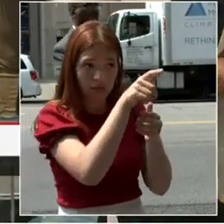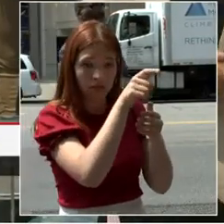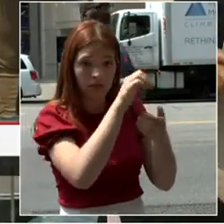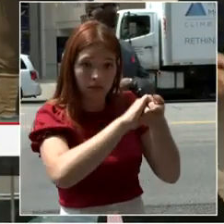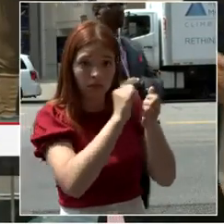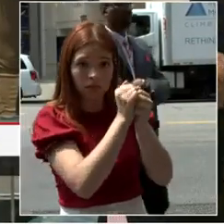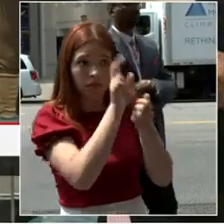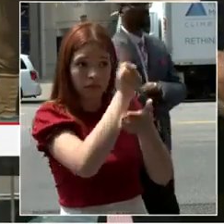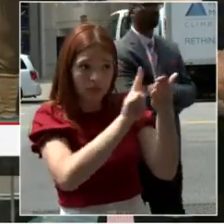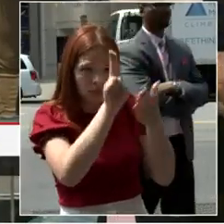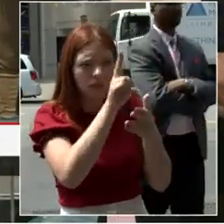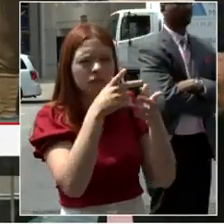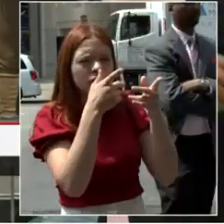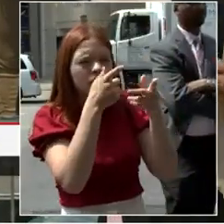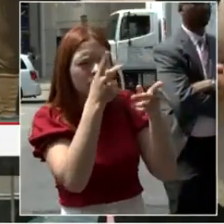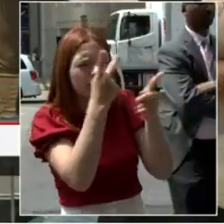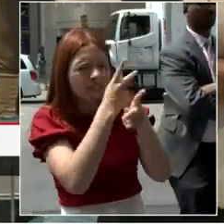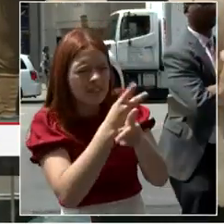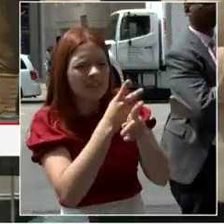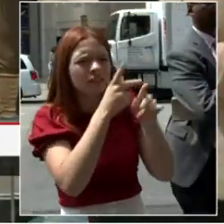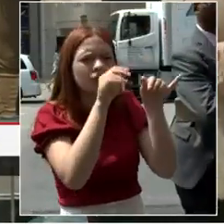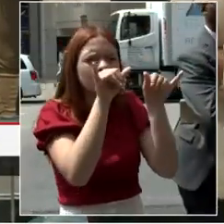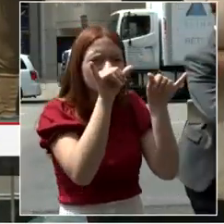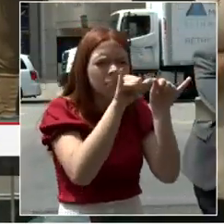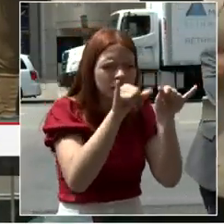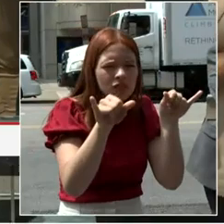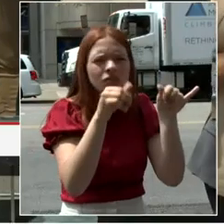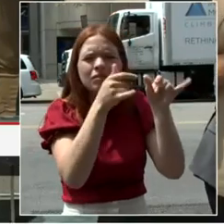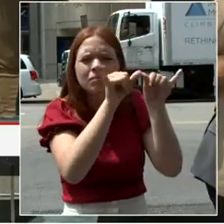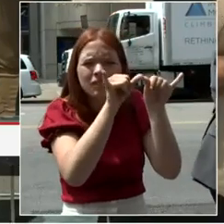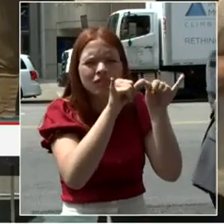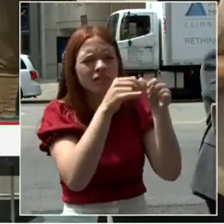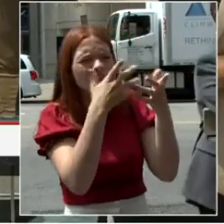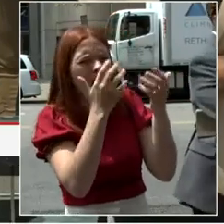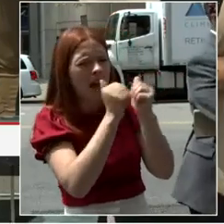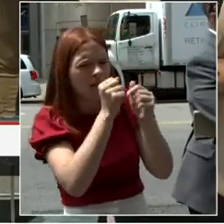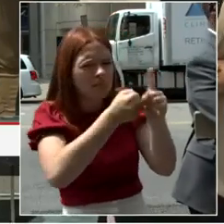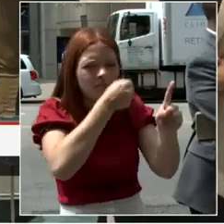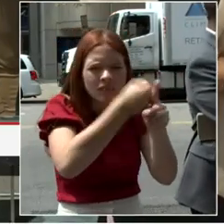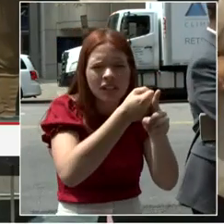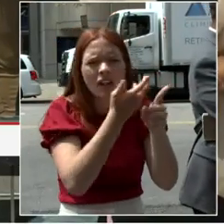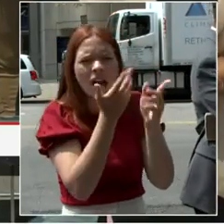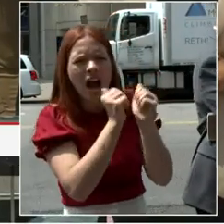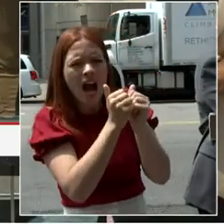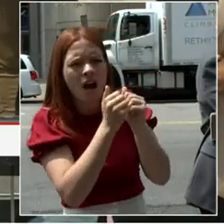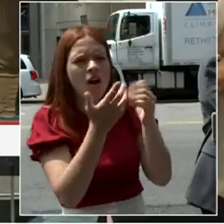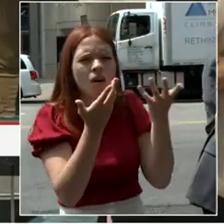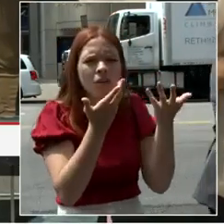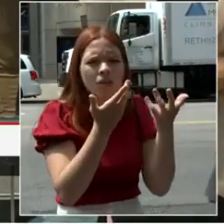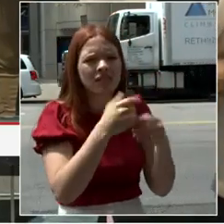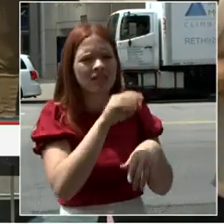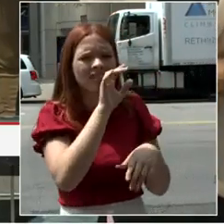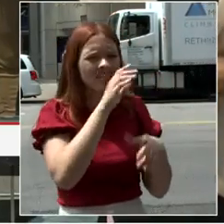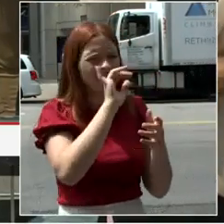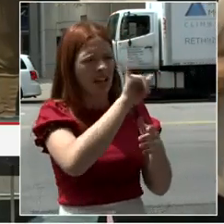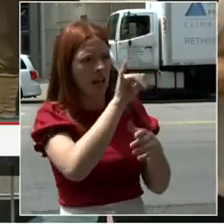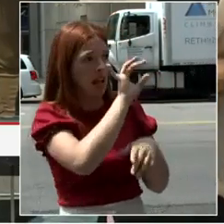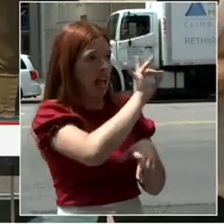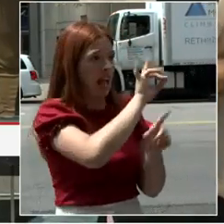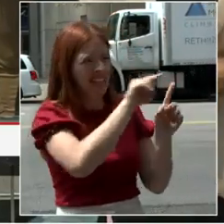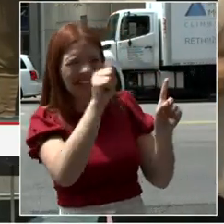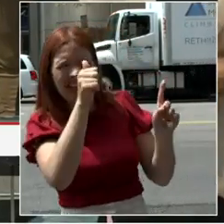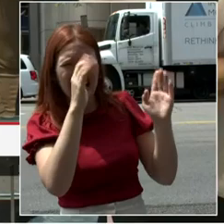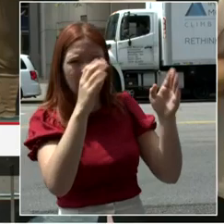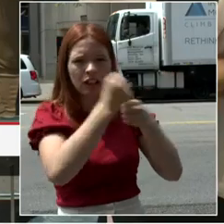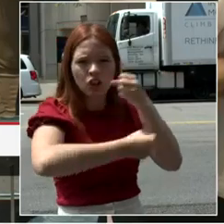Who's here now? Who's moved here in the last eight to 10 years? Because we really have had a lot of university interest in the last eight